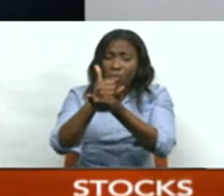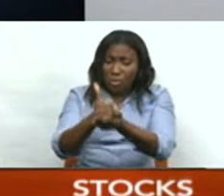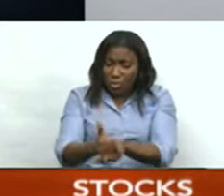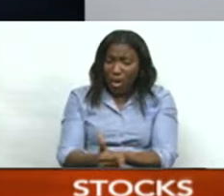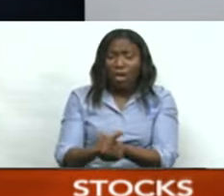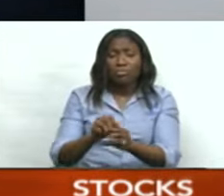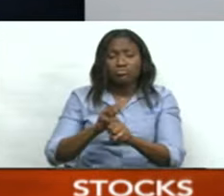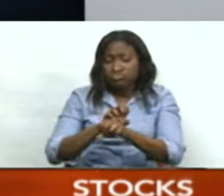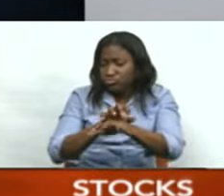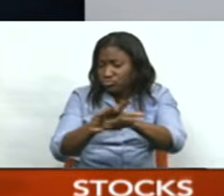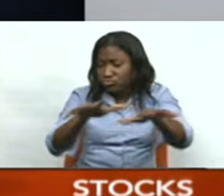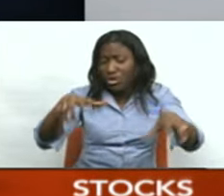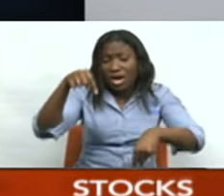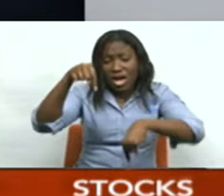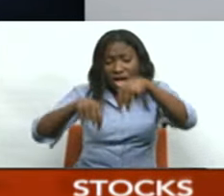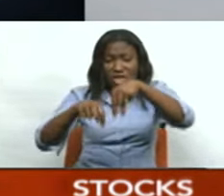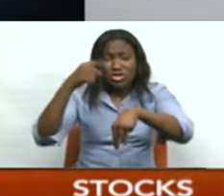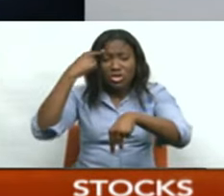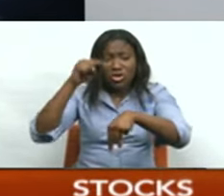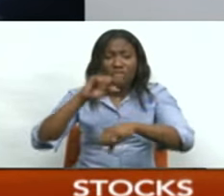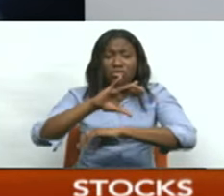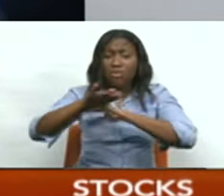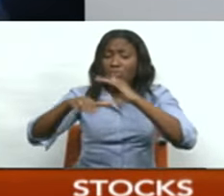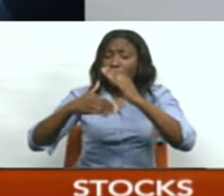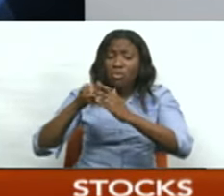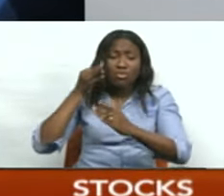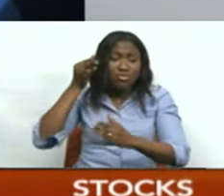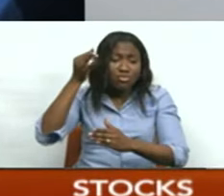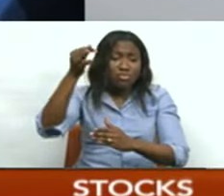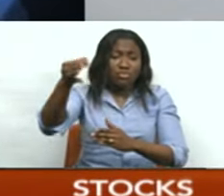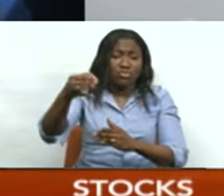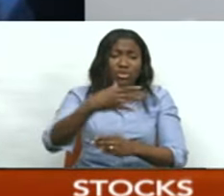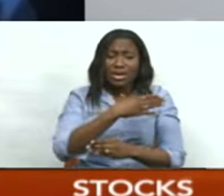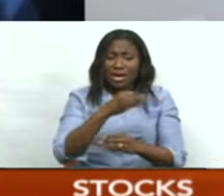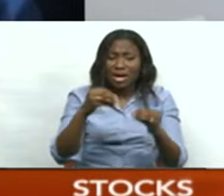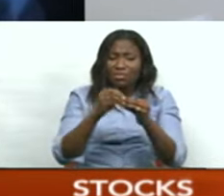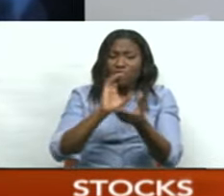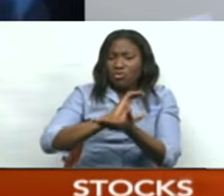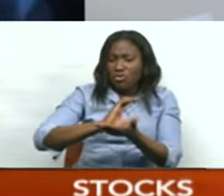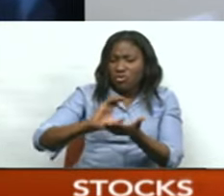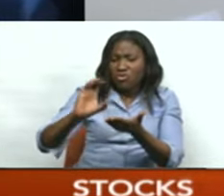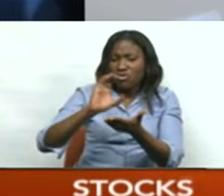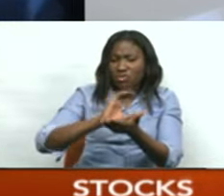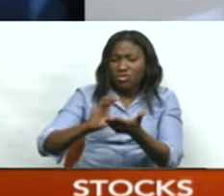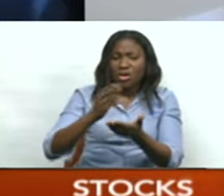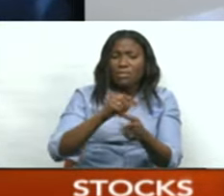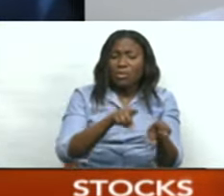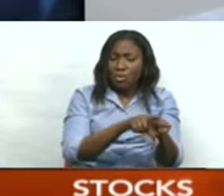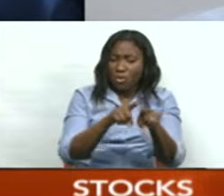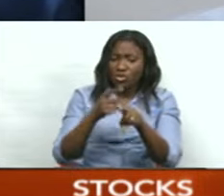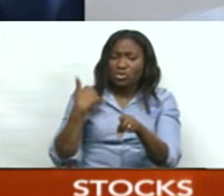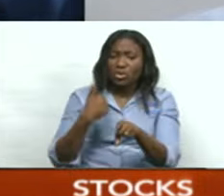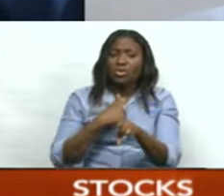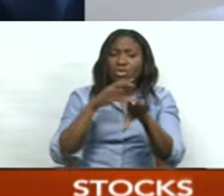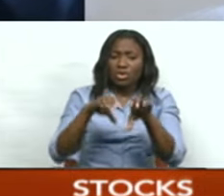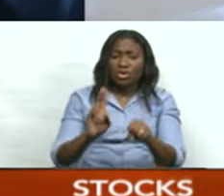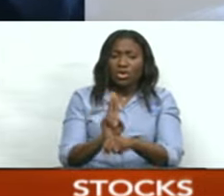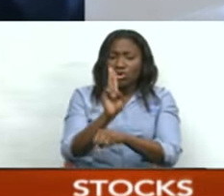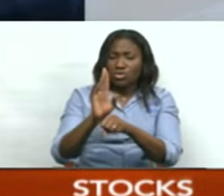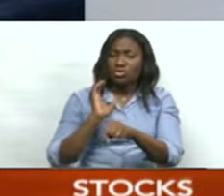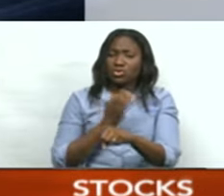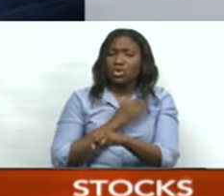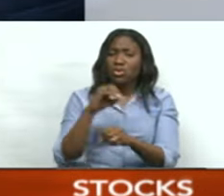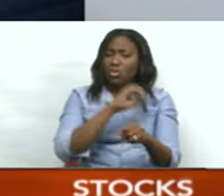inevitably feature as the energy source for decades to come in a clean energy environment, but also for us to work together to